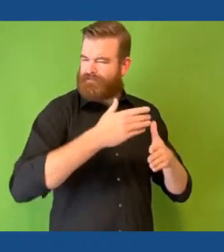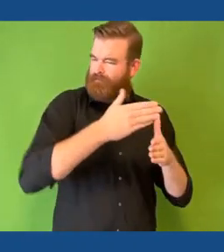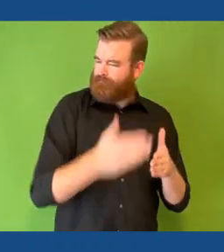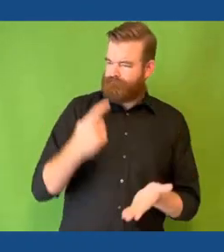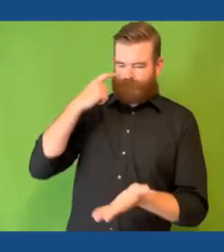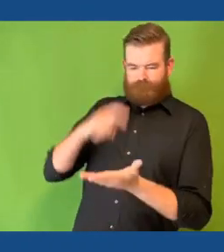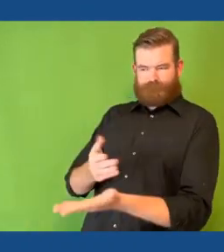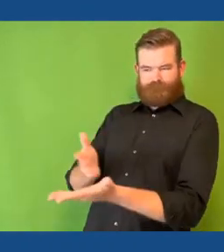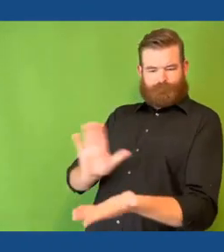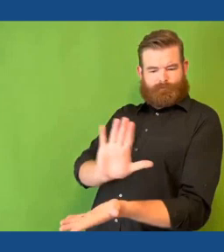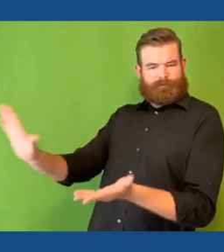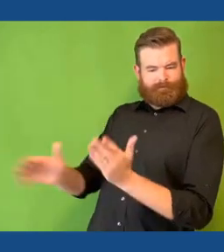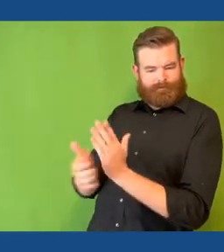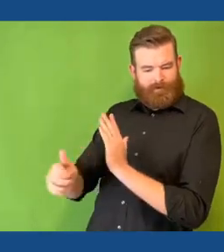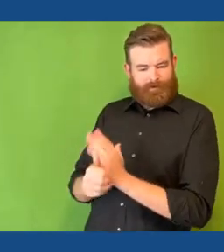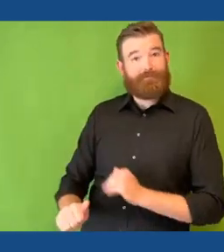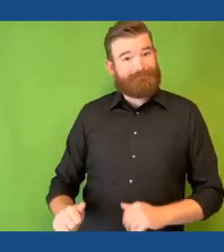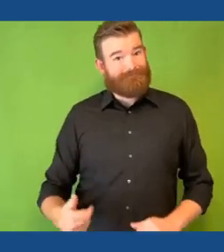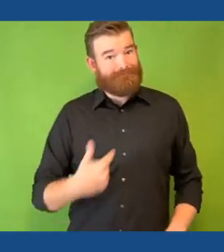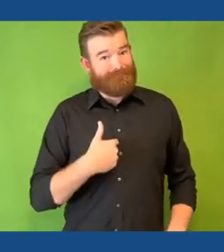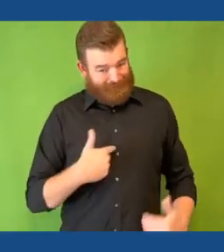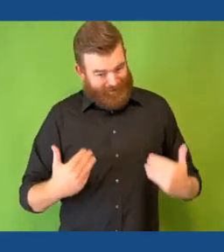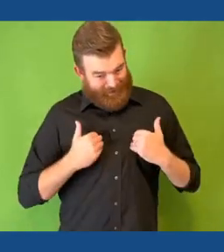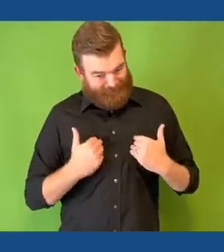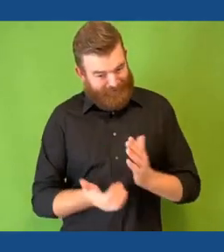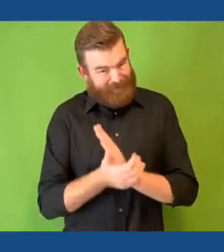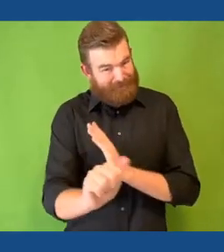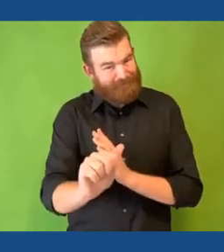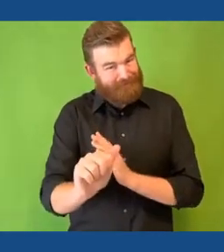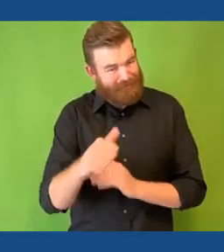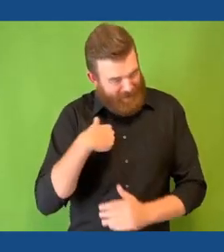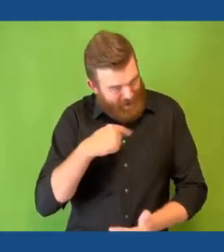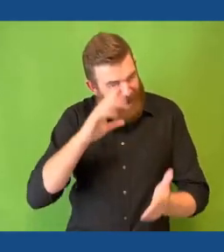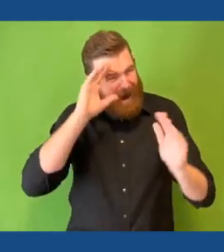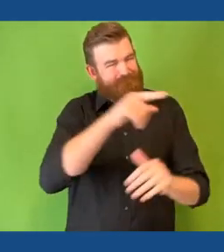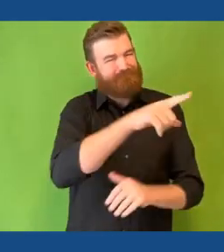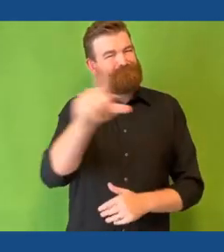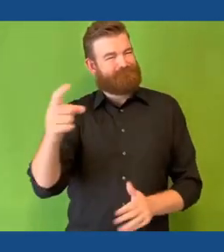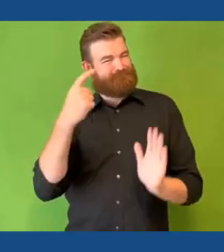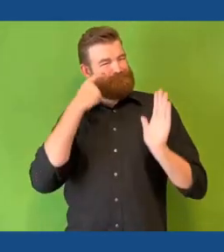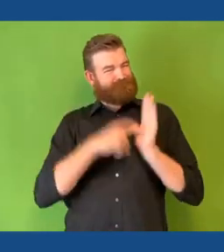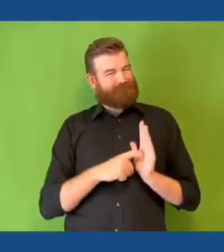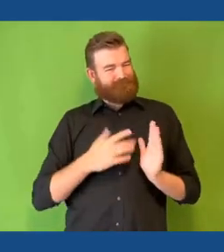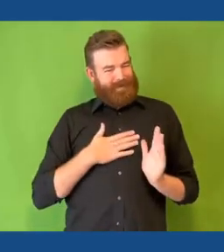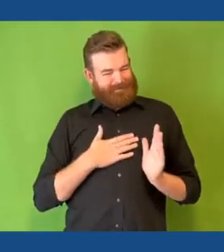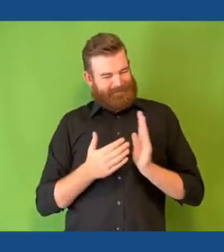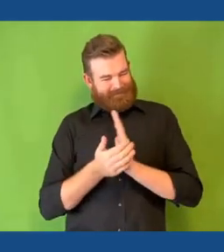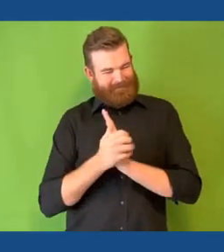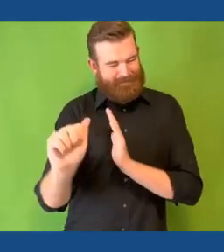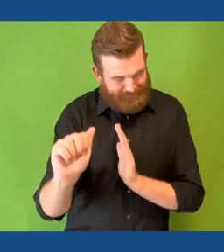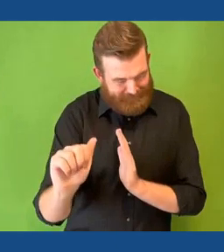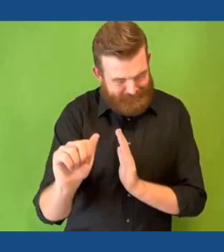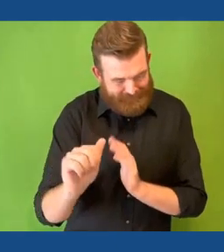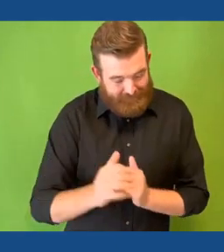family, friends and neighbors to do the same. I believe in my abilities and I hope you will too.